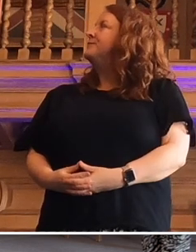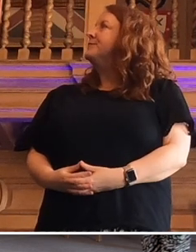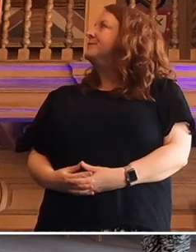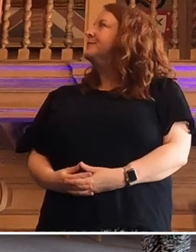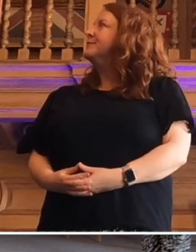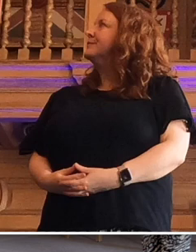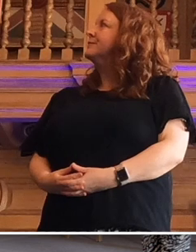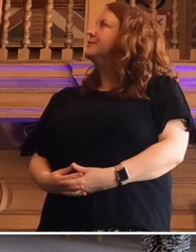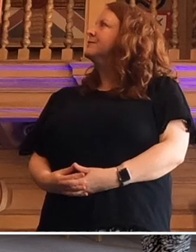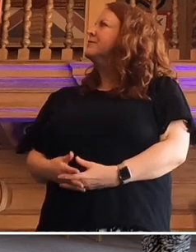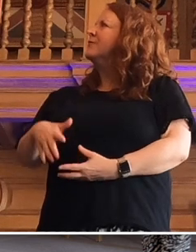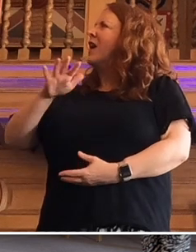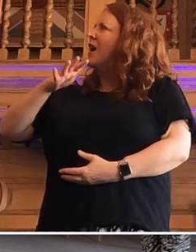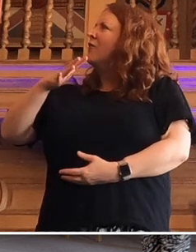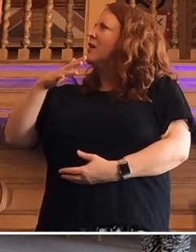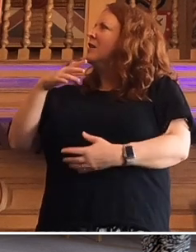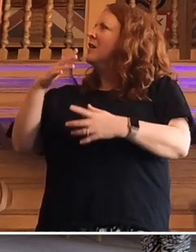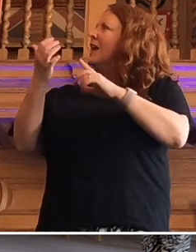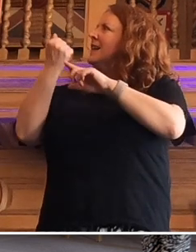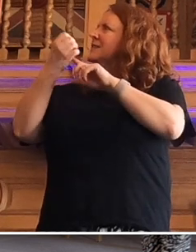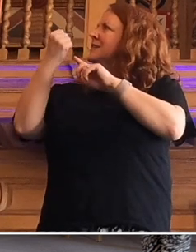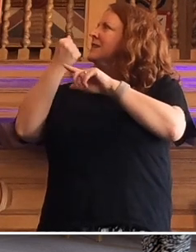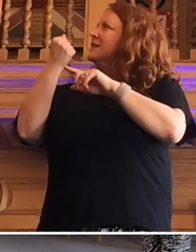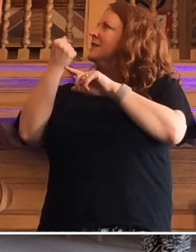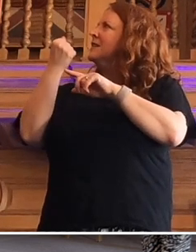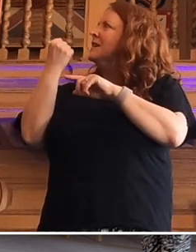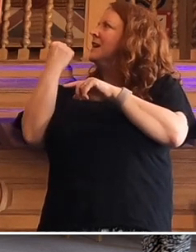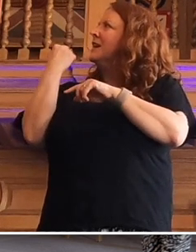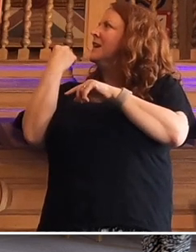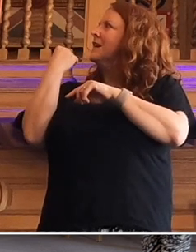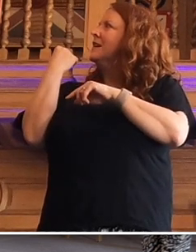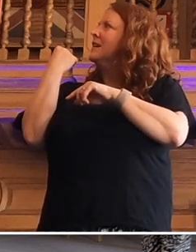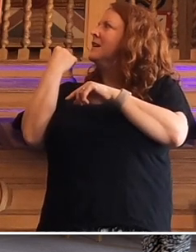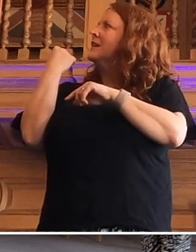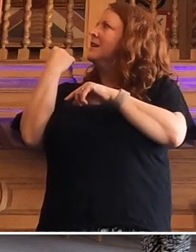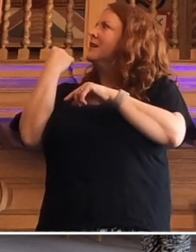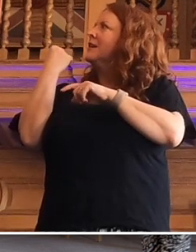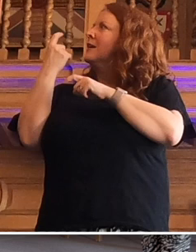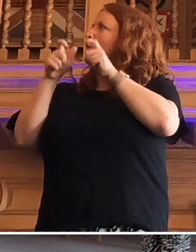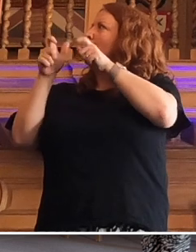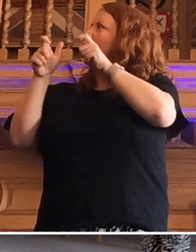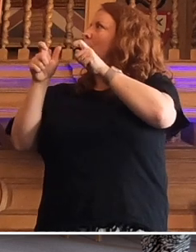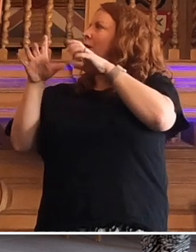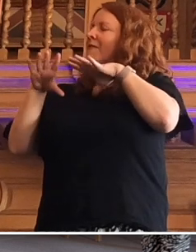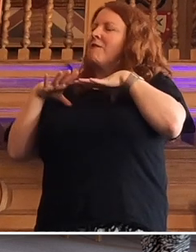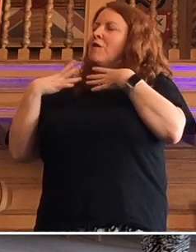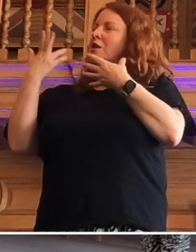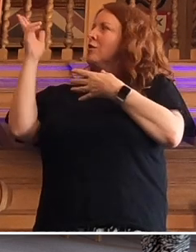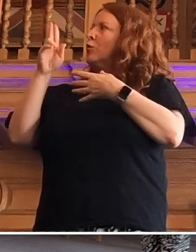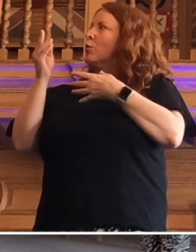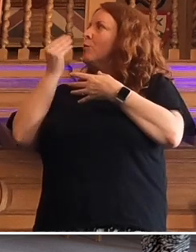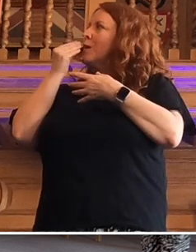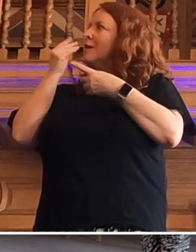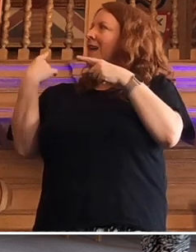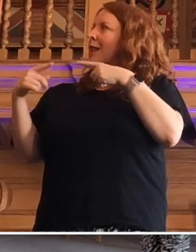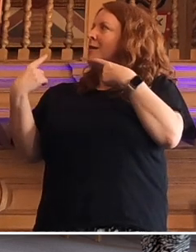Average attainment. Average attainment eight score per pupil by free school meals eligibility.